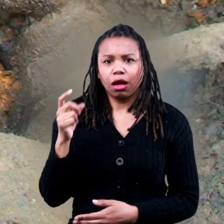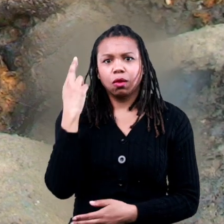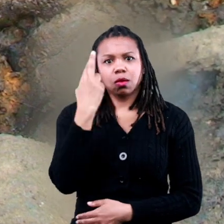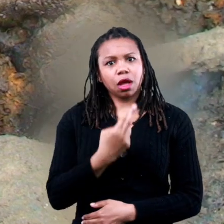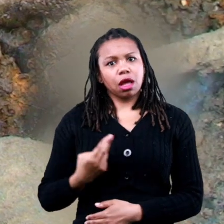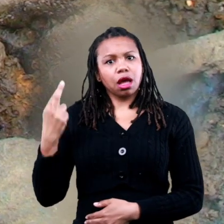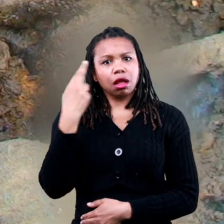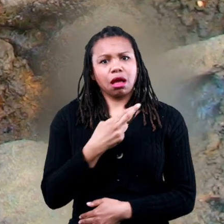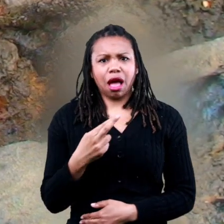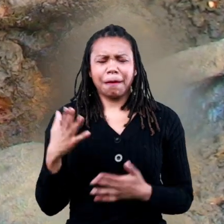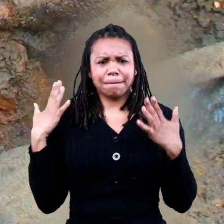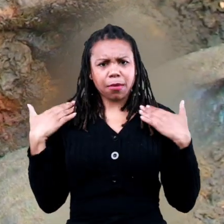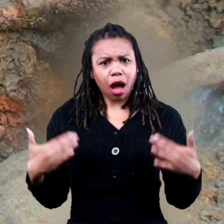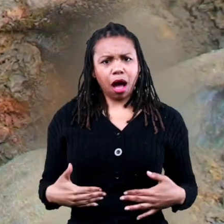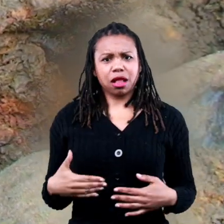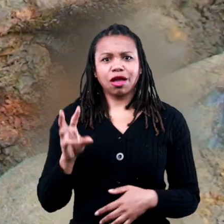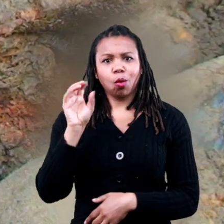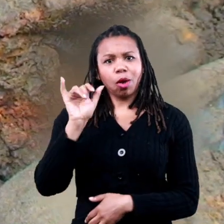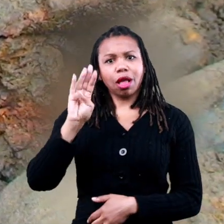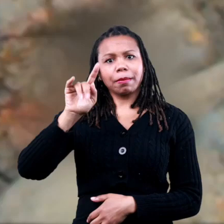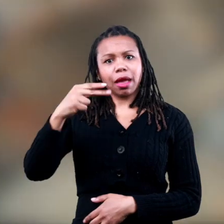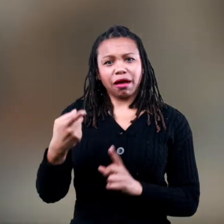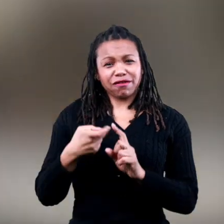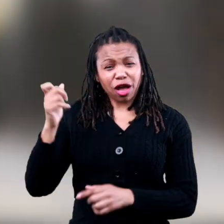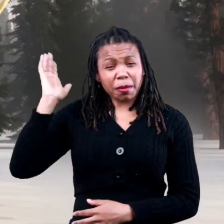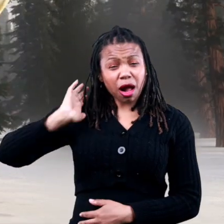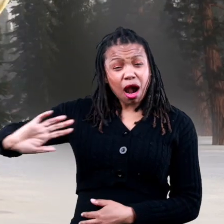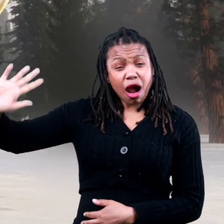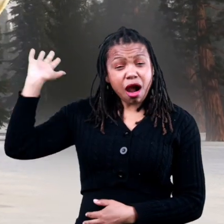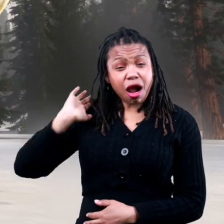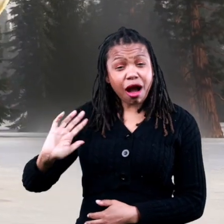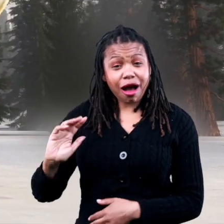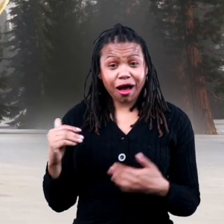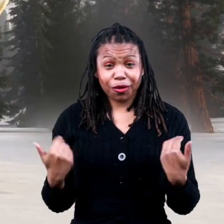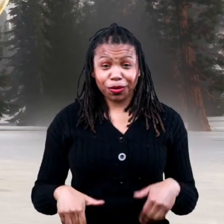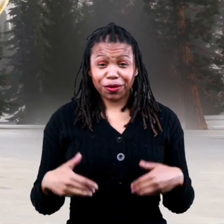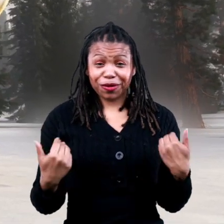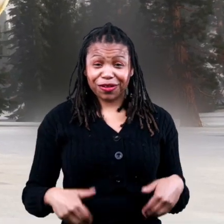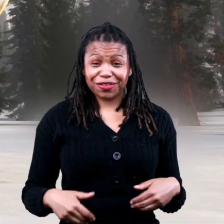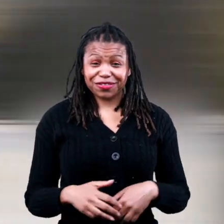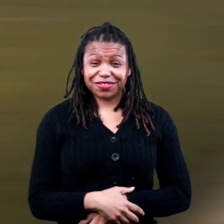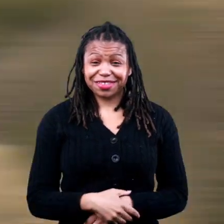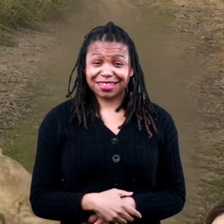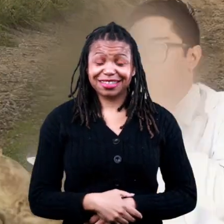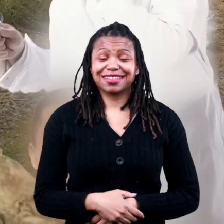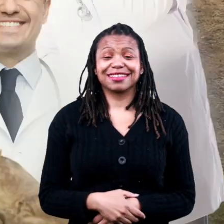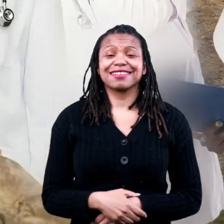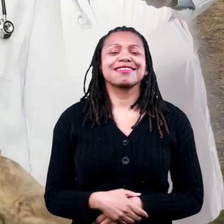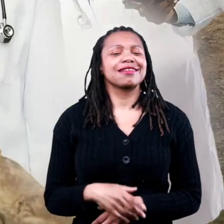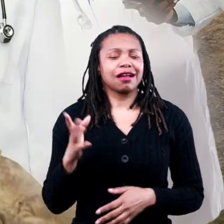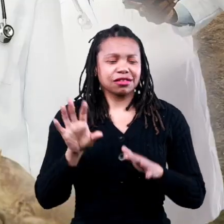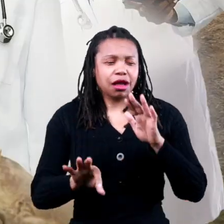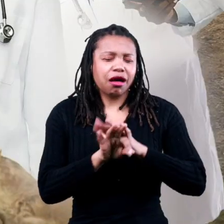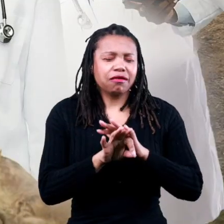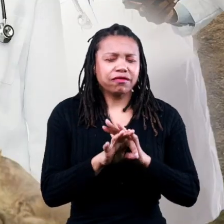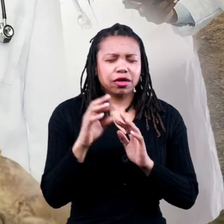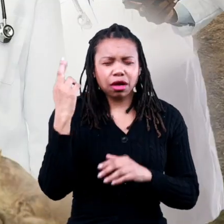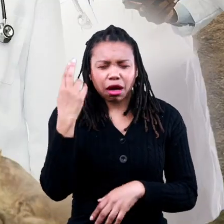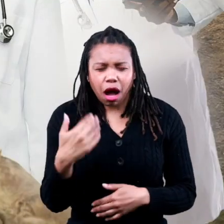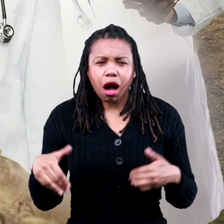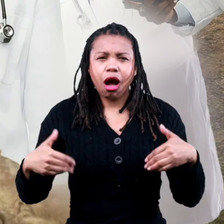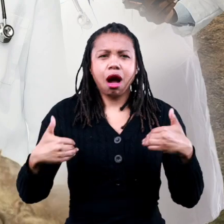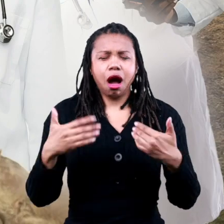realized he had tripped over the partial remains of a woolly mammoth this discovery